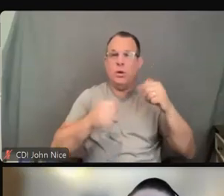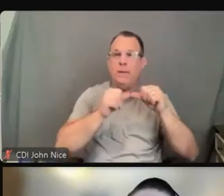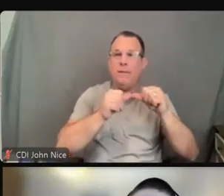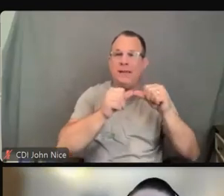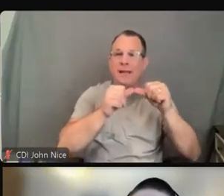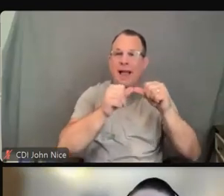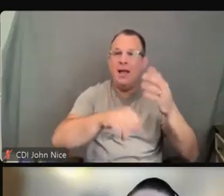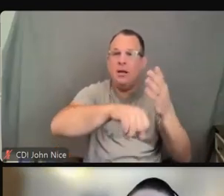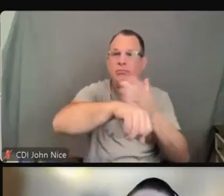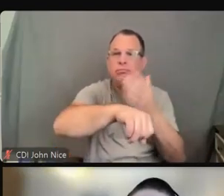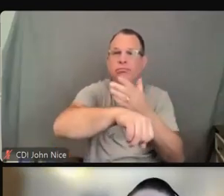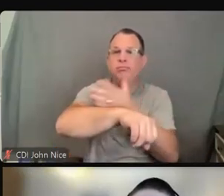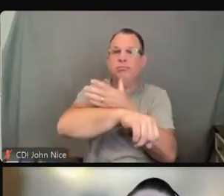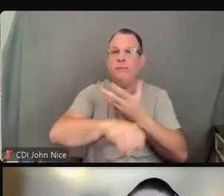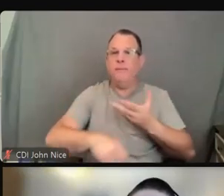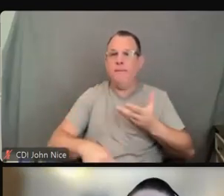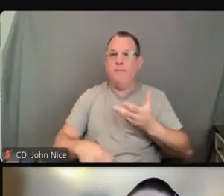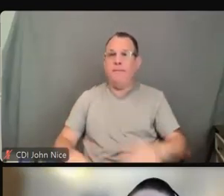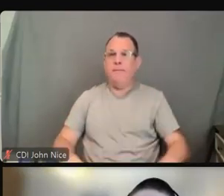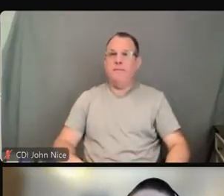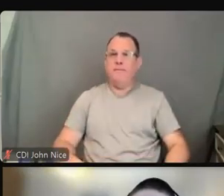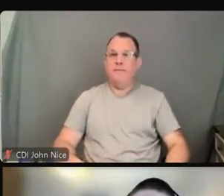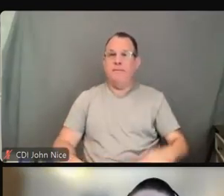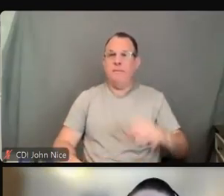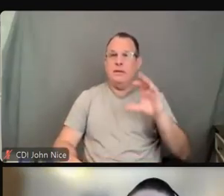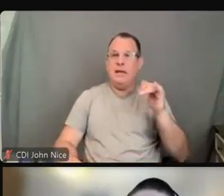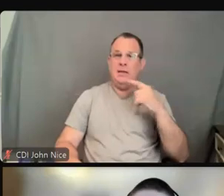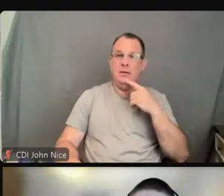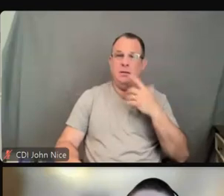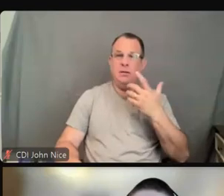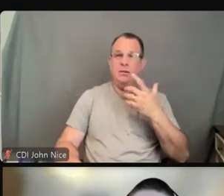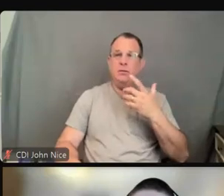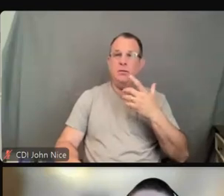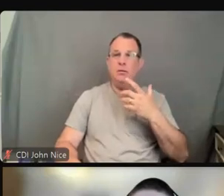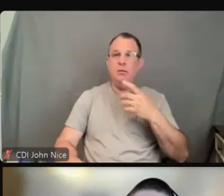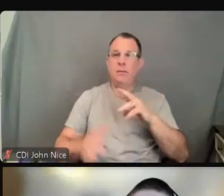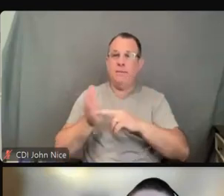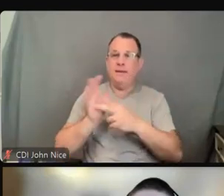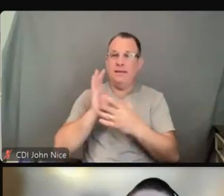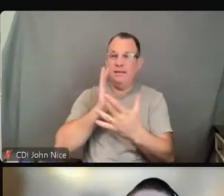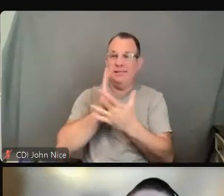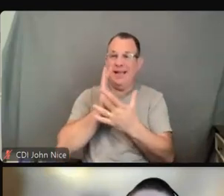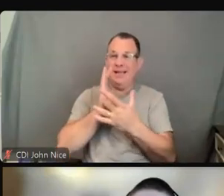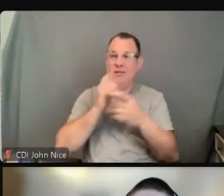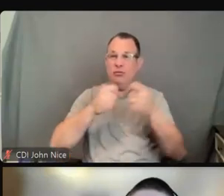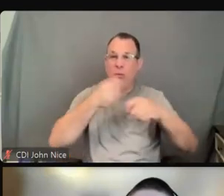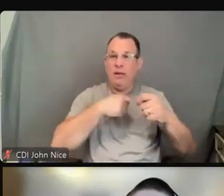What's an adequate time frame for maintenance replacement of technology? That's the question, yes.